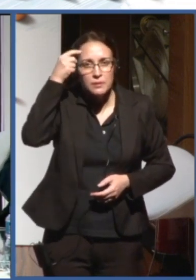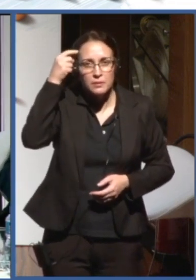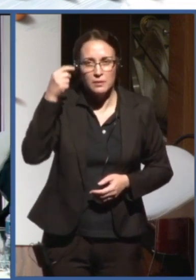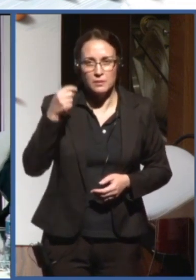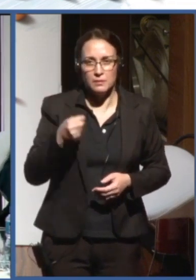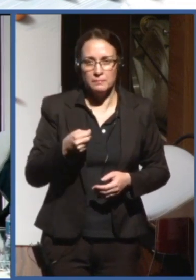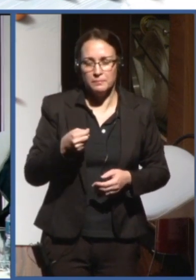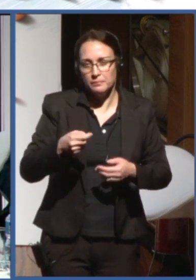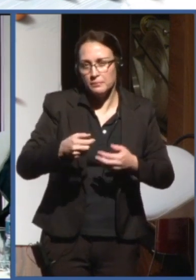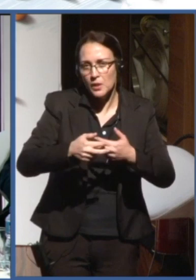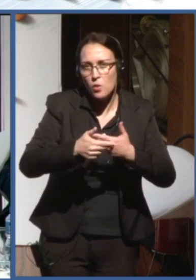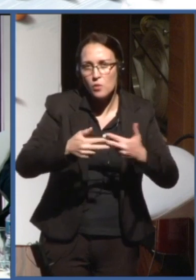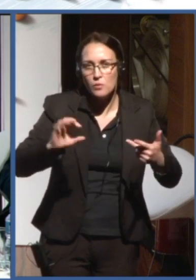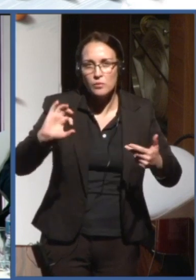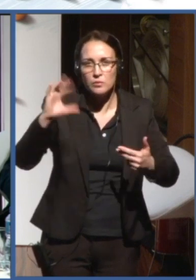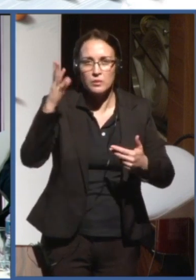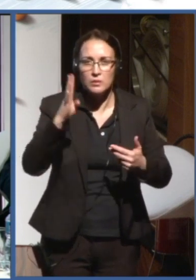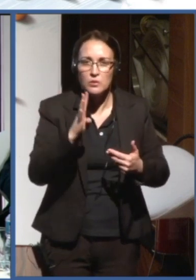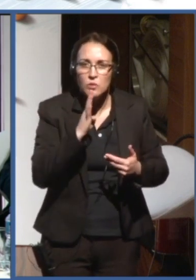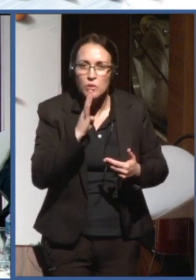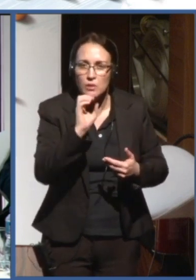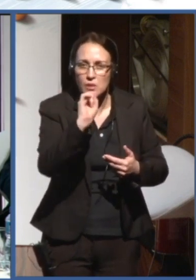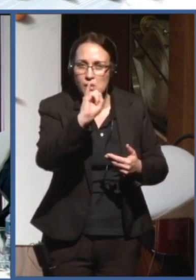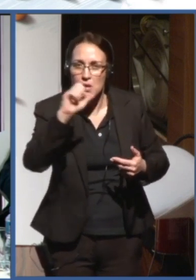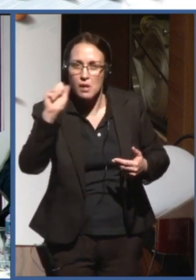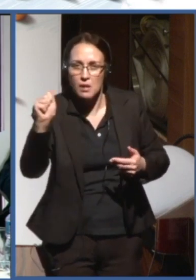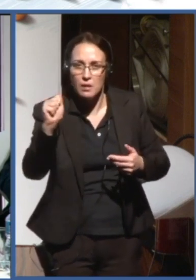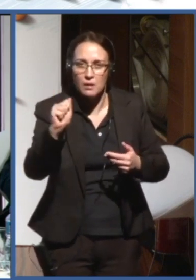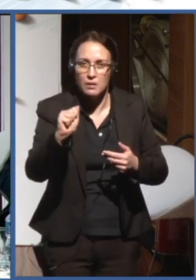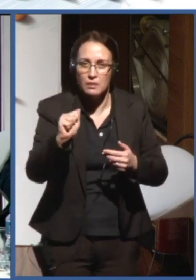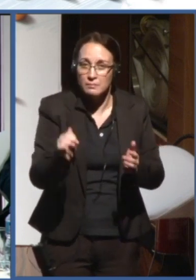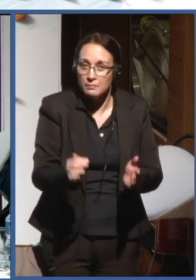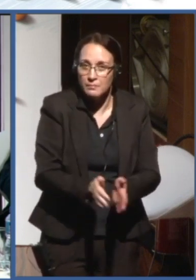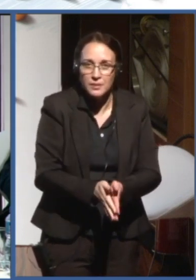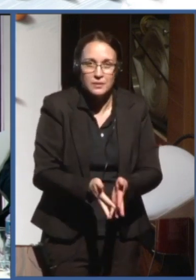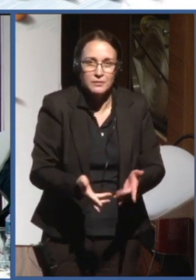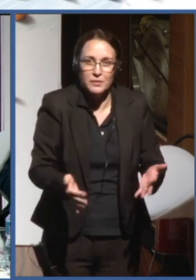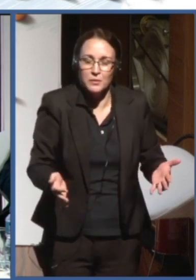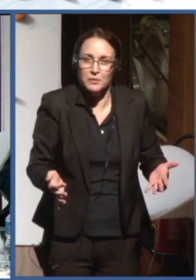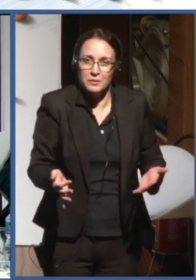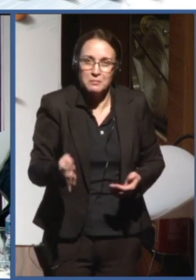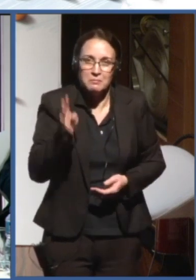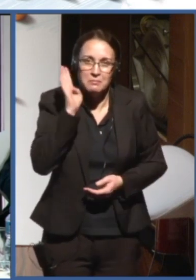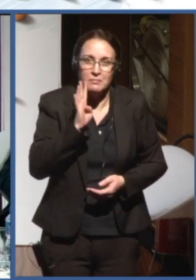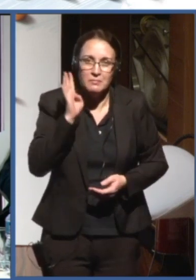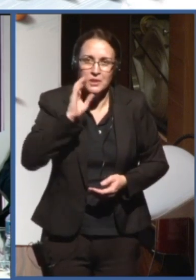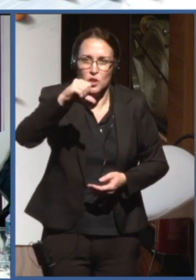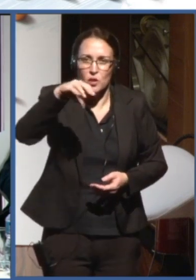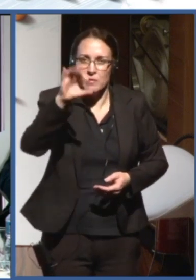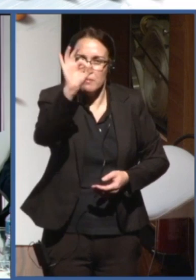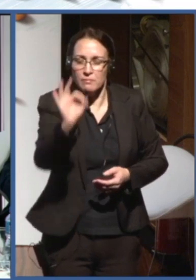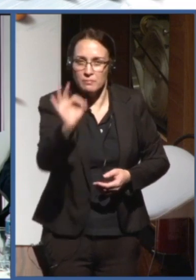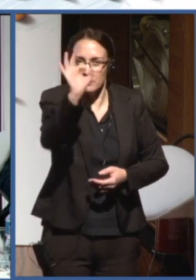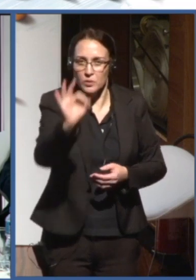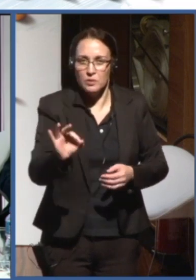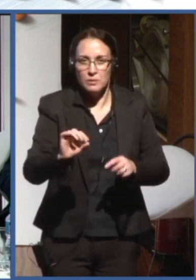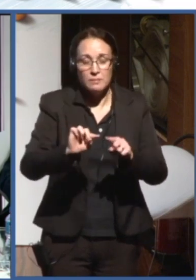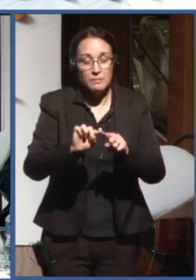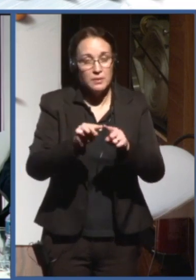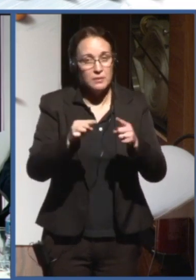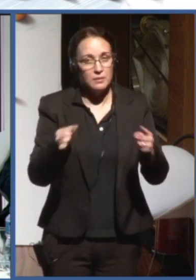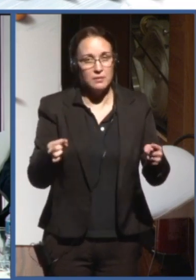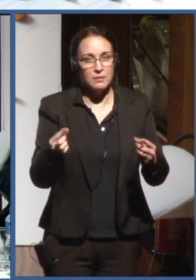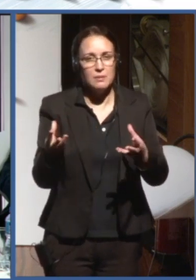absolutely fantastic, you know. You can get more than a 90% accuracy. But there are many, many applications where the norm is to get a 60% accuracy,